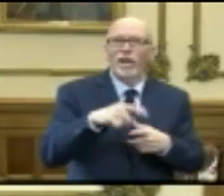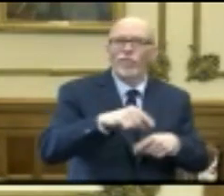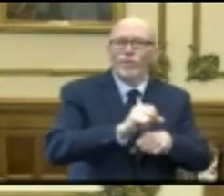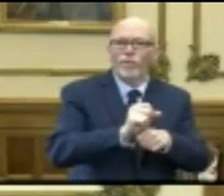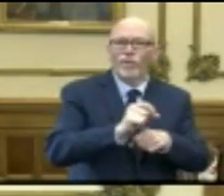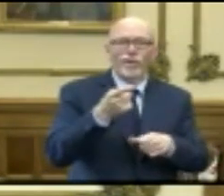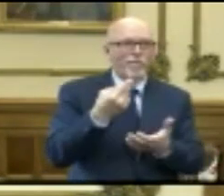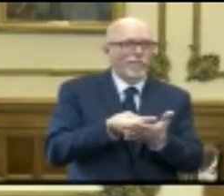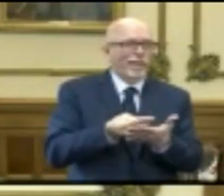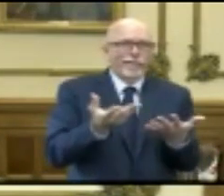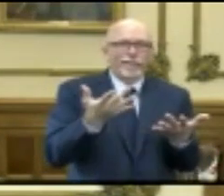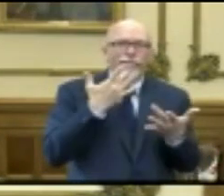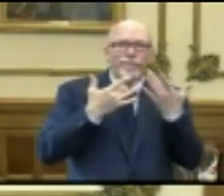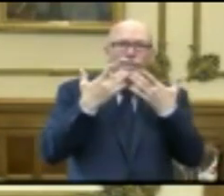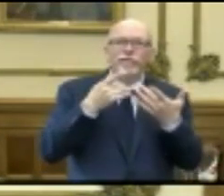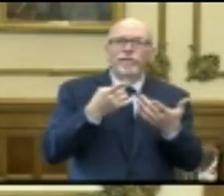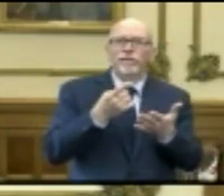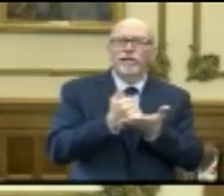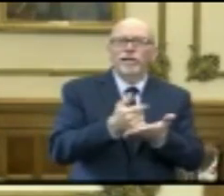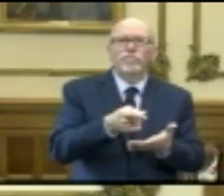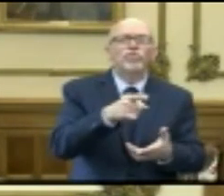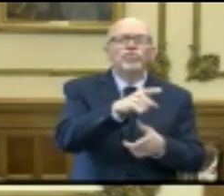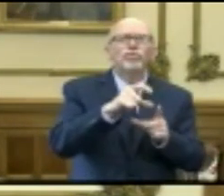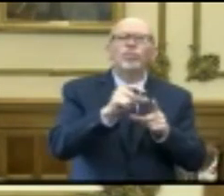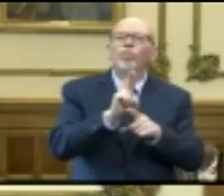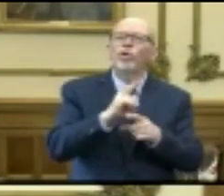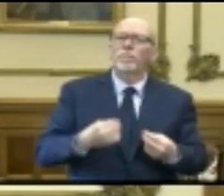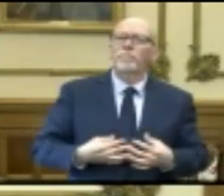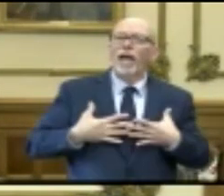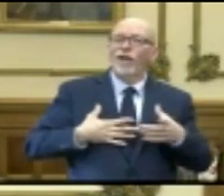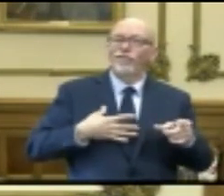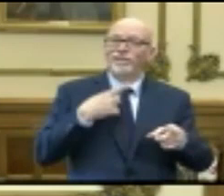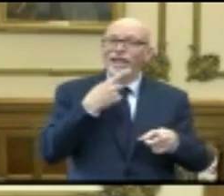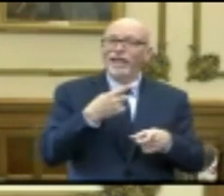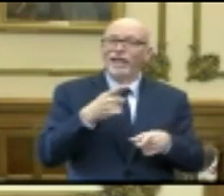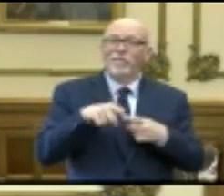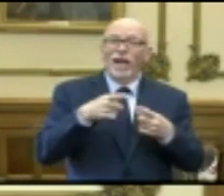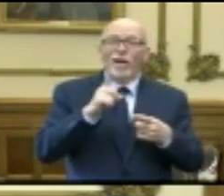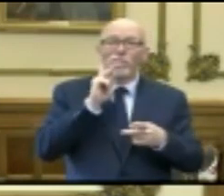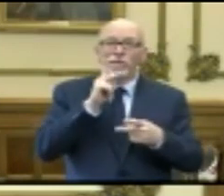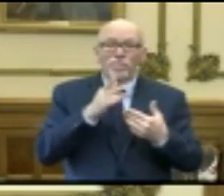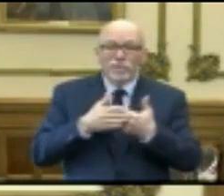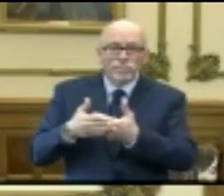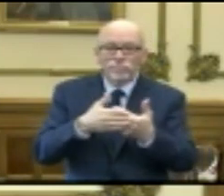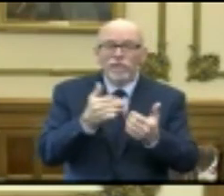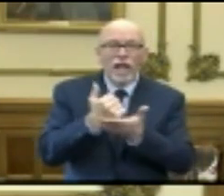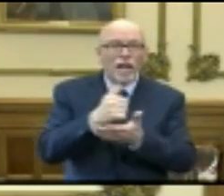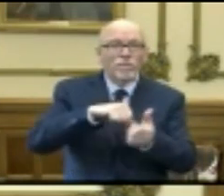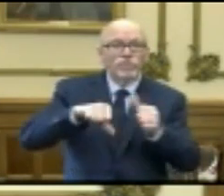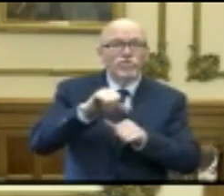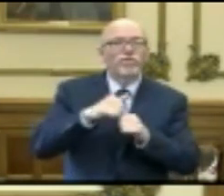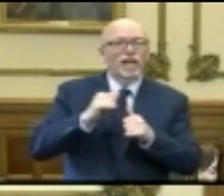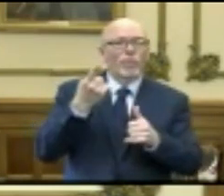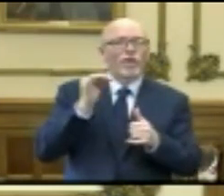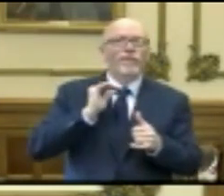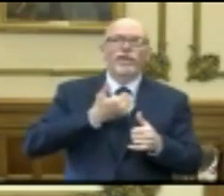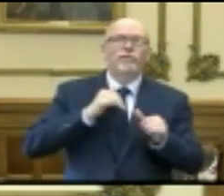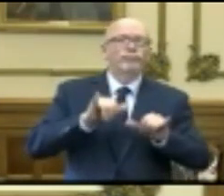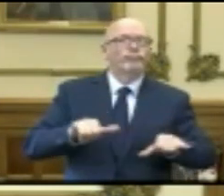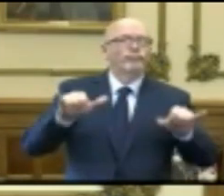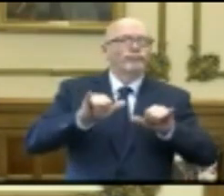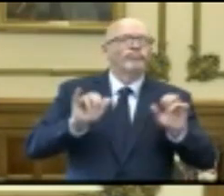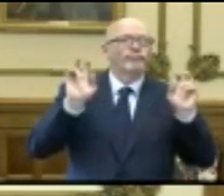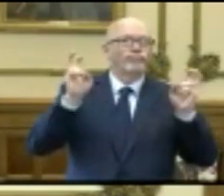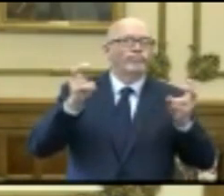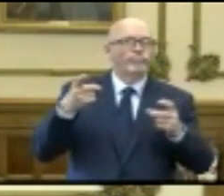from where we are today. You used the word inspiring about our Hoosier neighbors, and that's kind of a common theme throughout